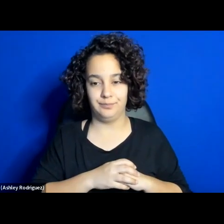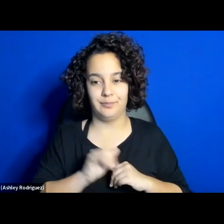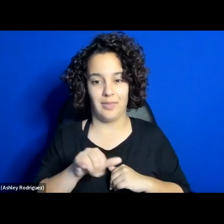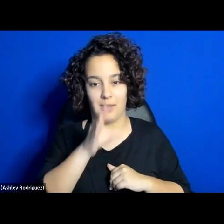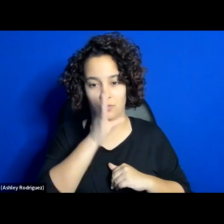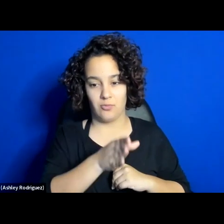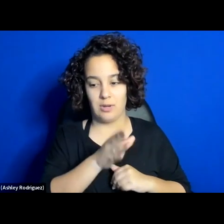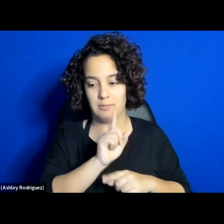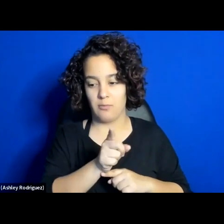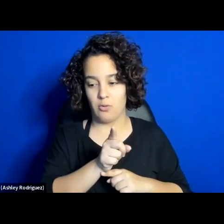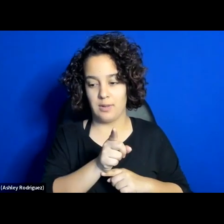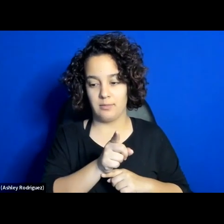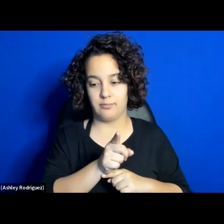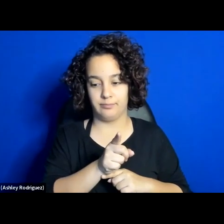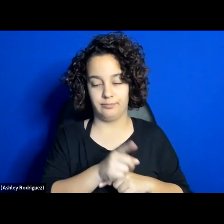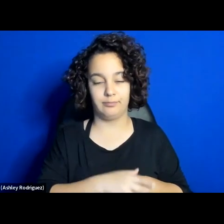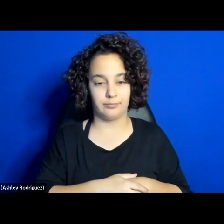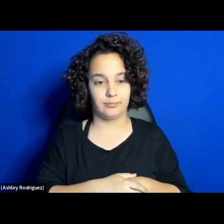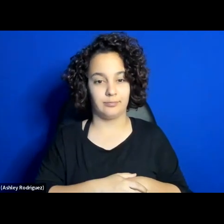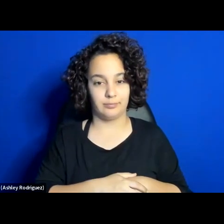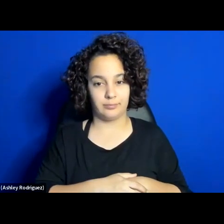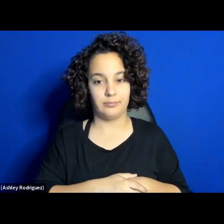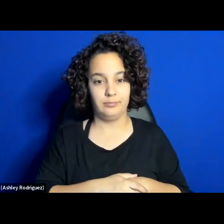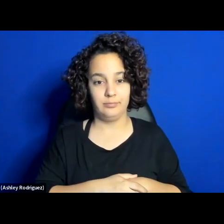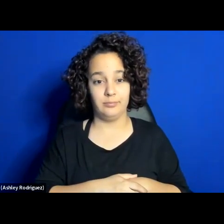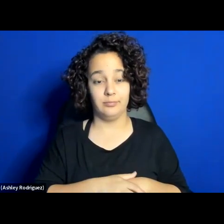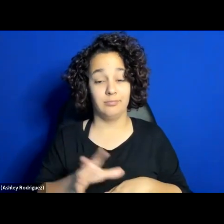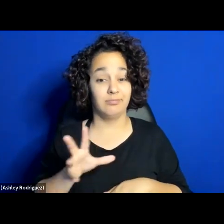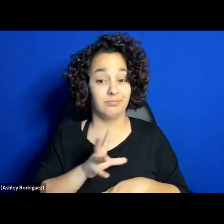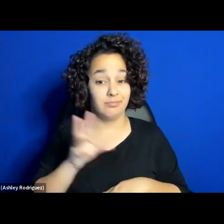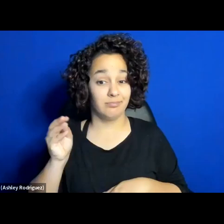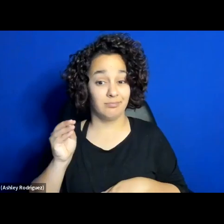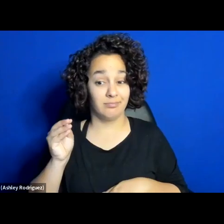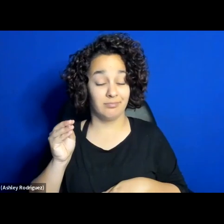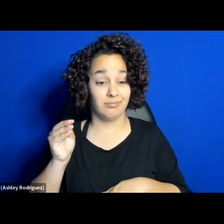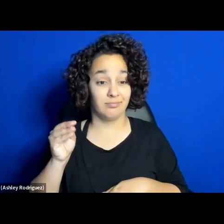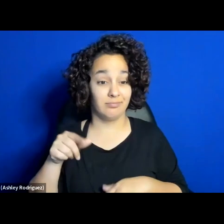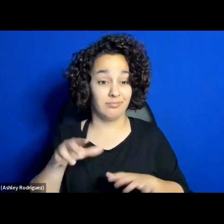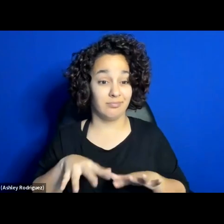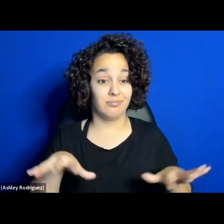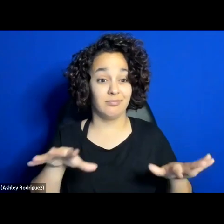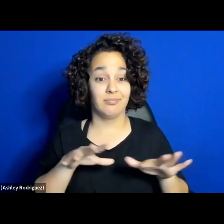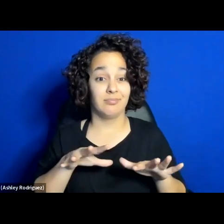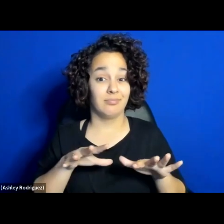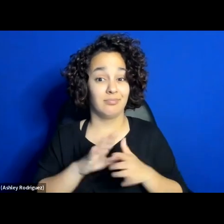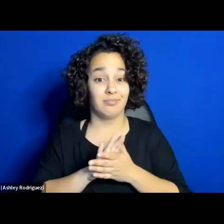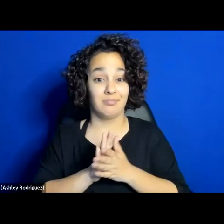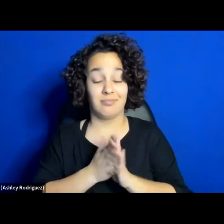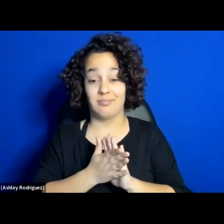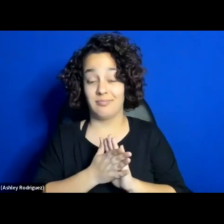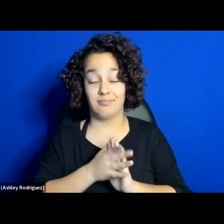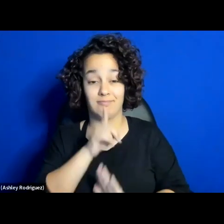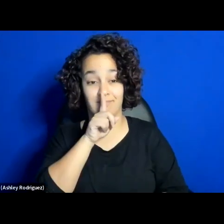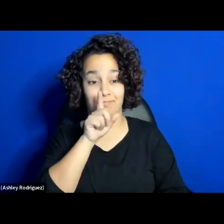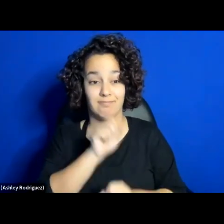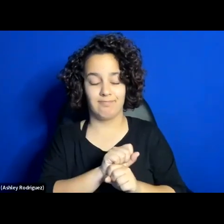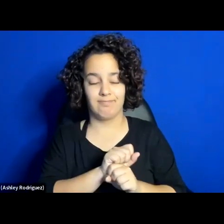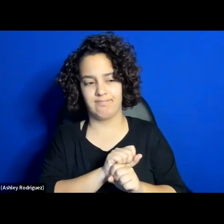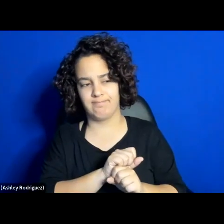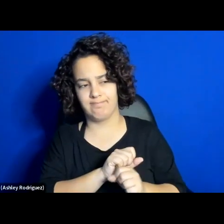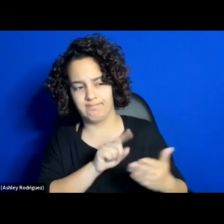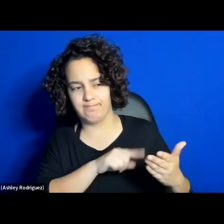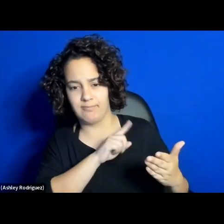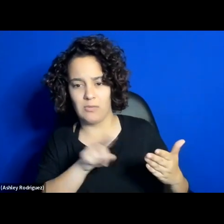of encounter, you know. And space, of course, has become very critical. And